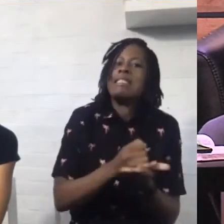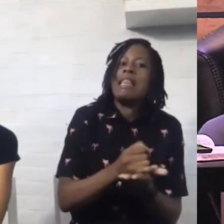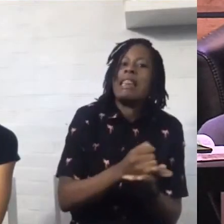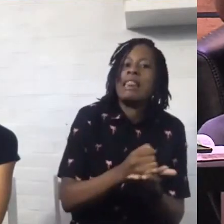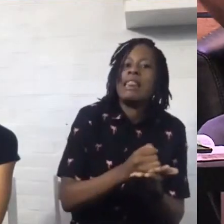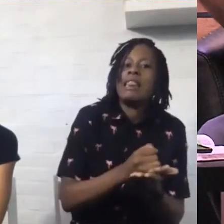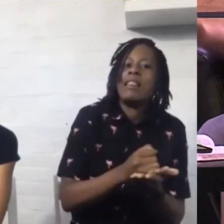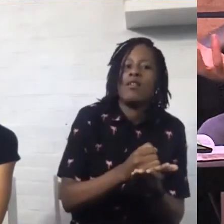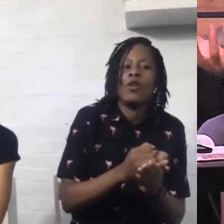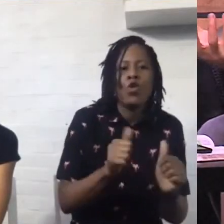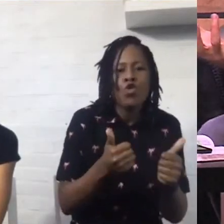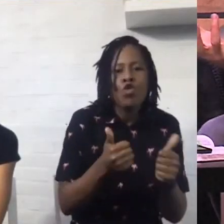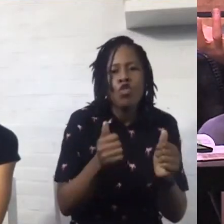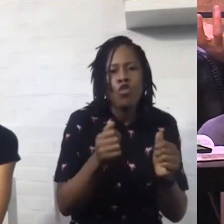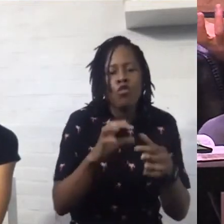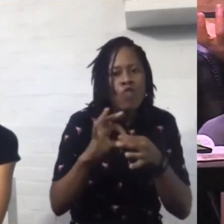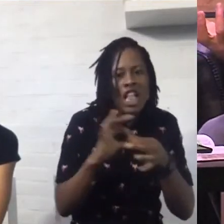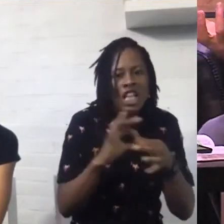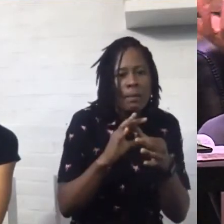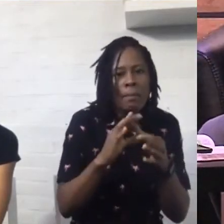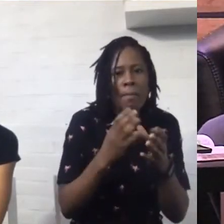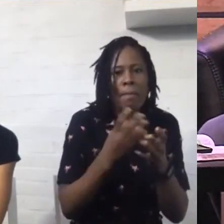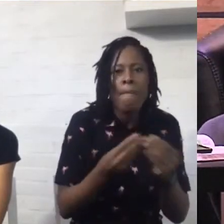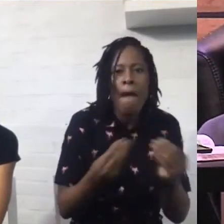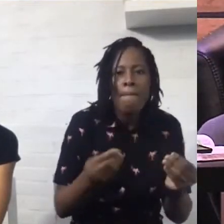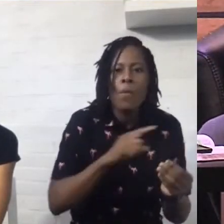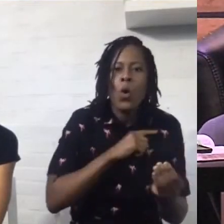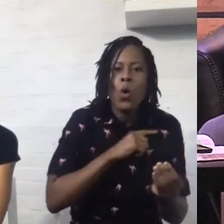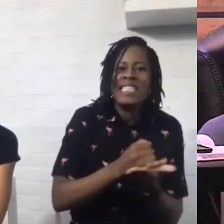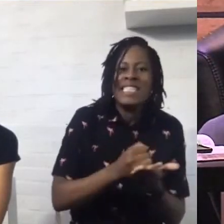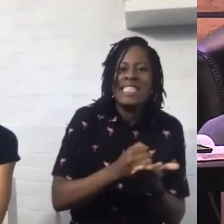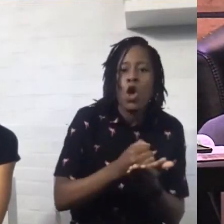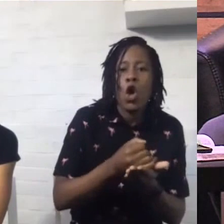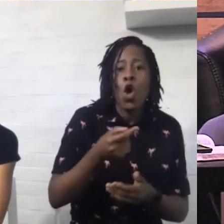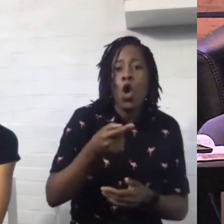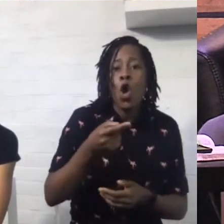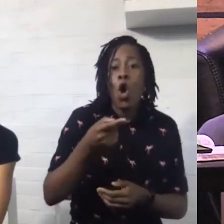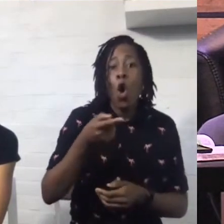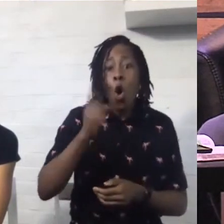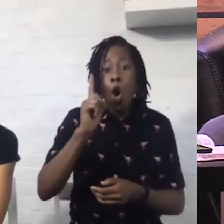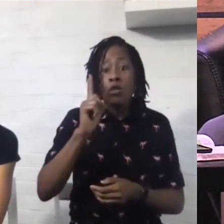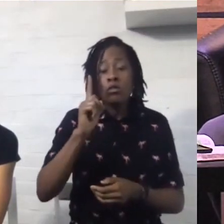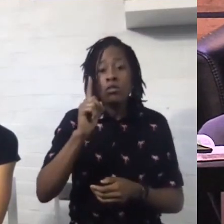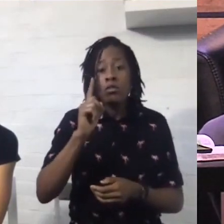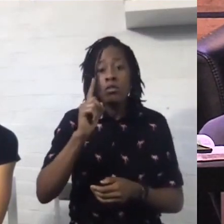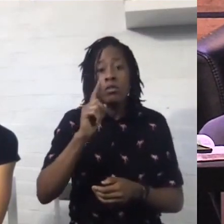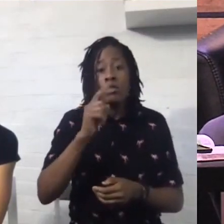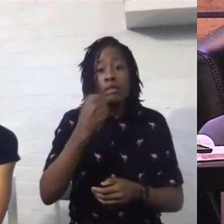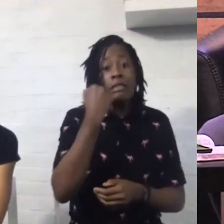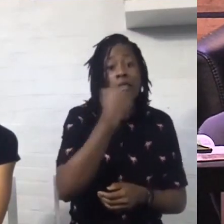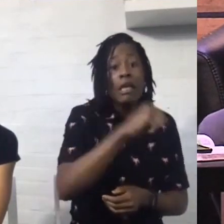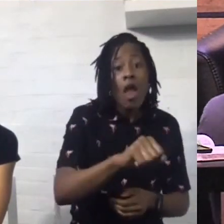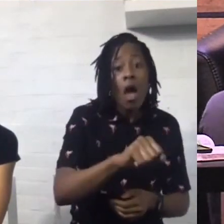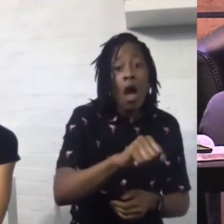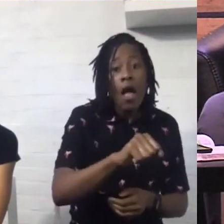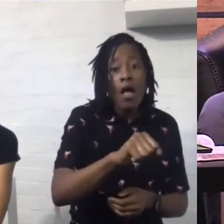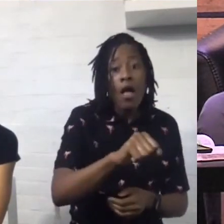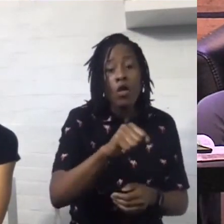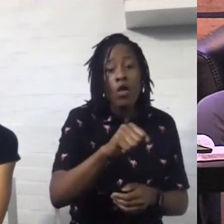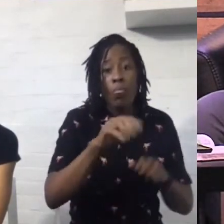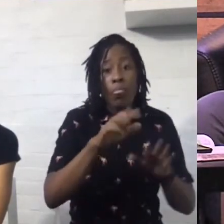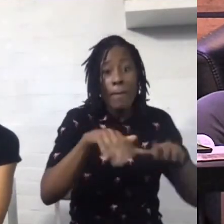It's not God that denied us those things. It's sin. And when you come to know God, He